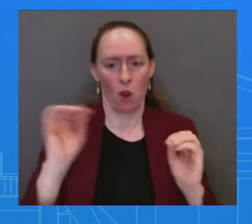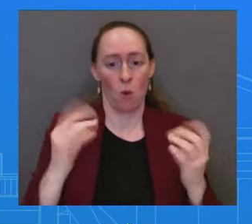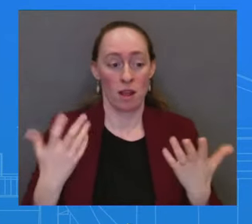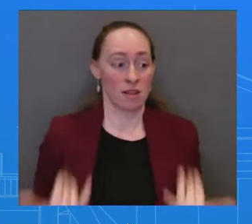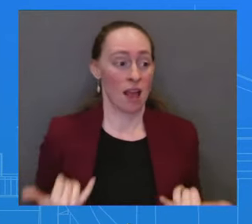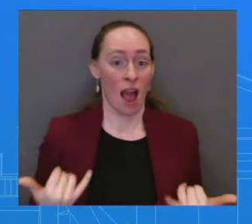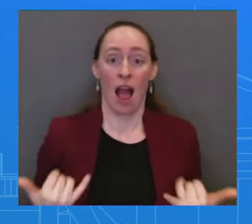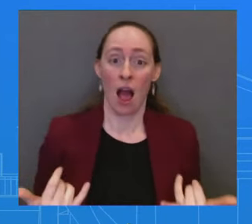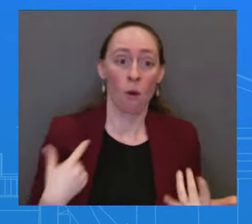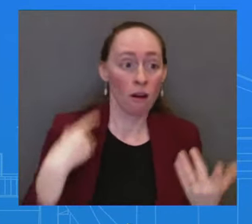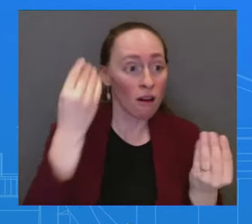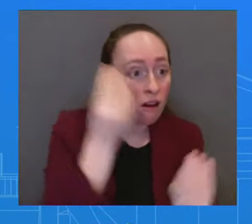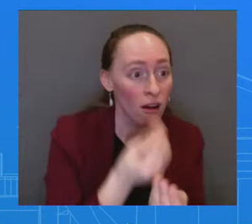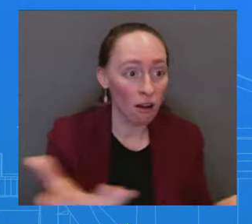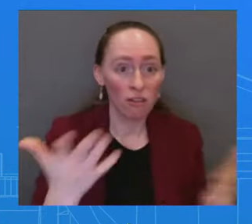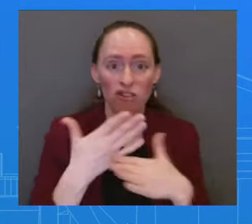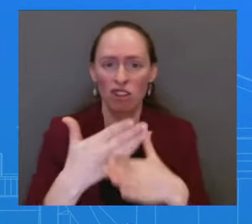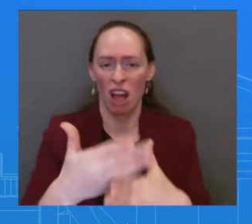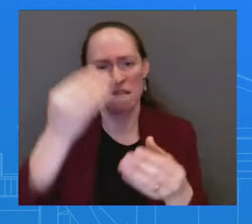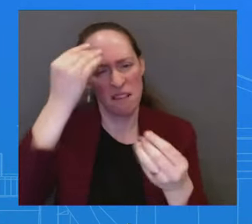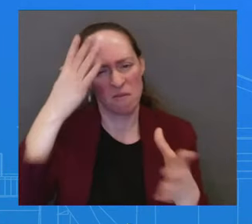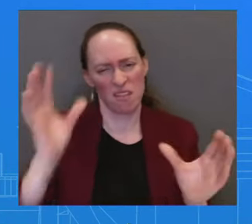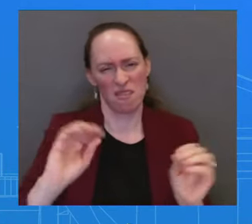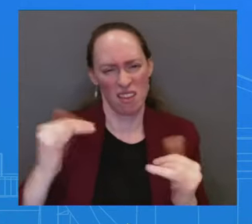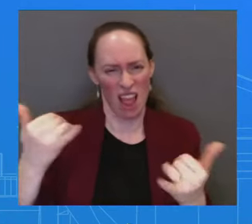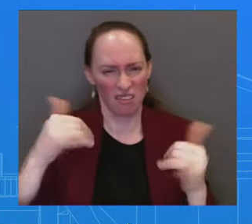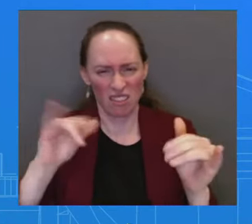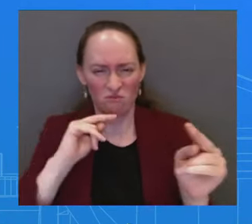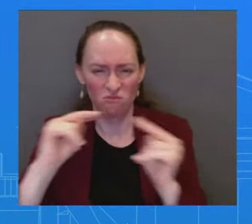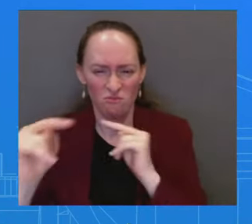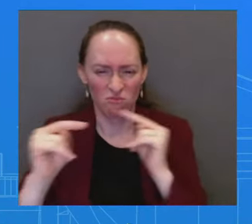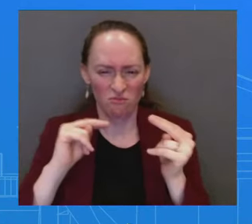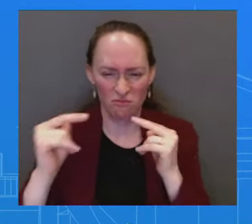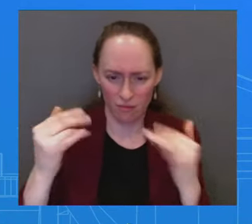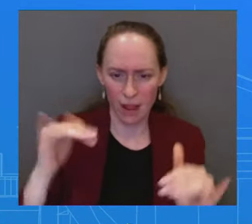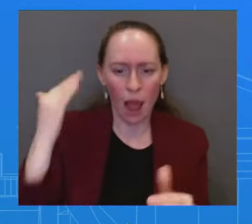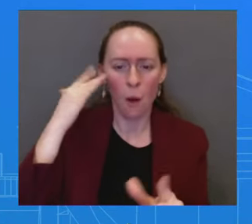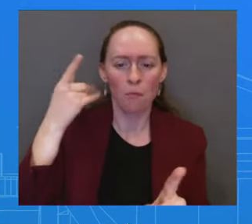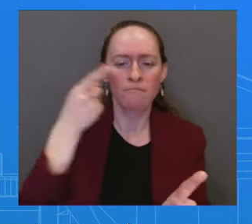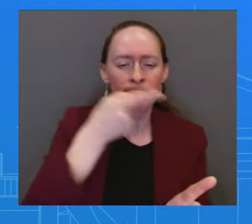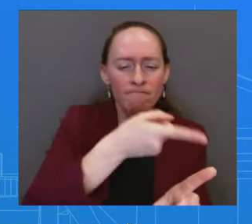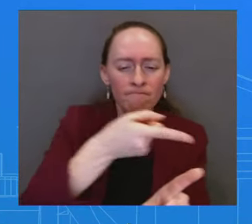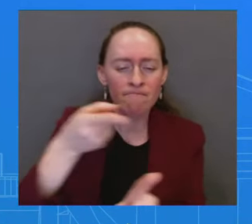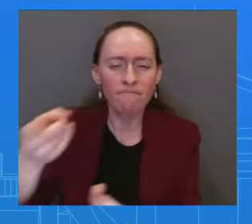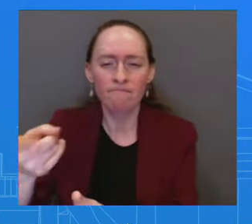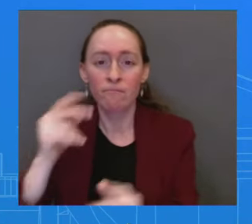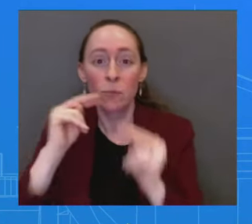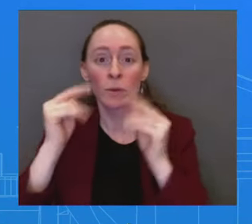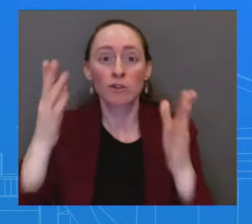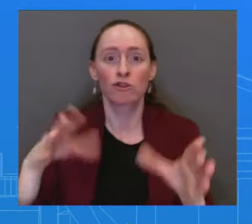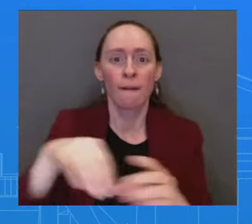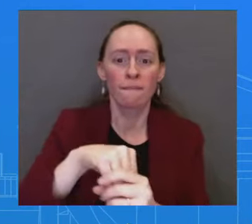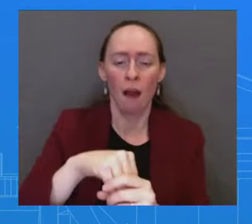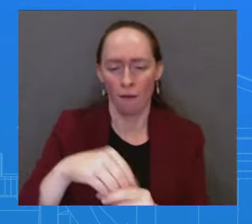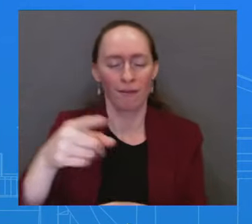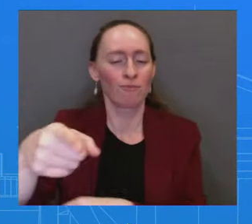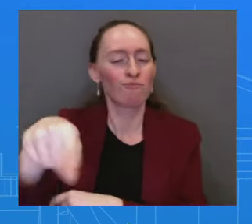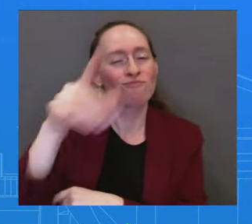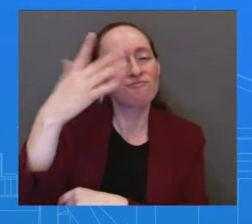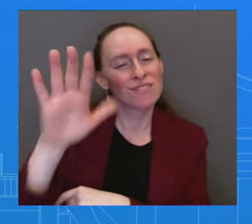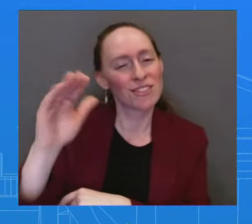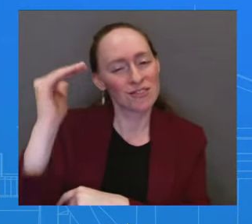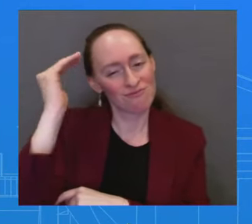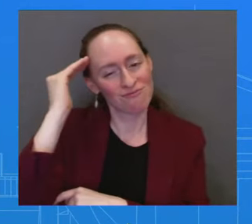you're speaking about the Senators, both Republicans and Democrats. Obviously, he gets regularly updated from his team who have been in close